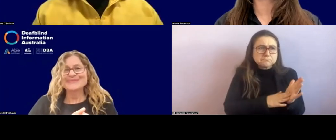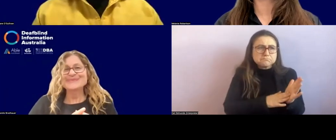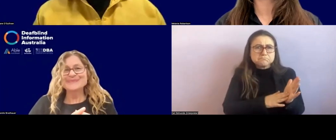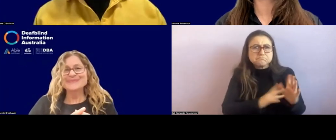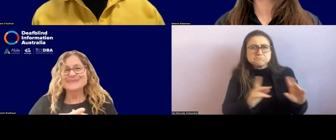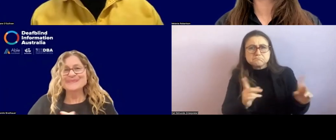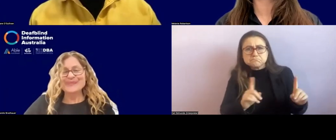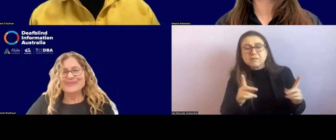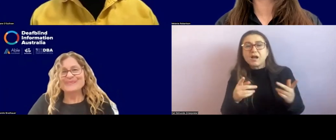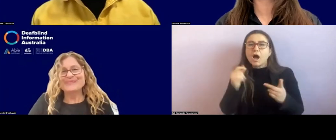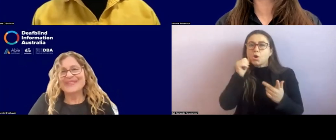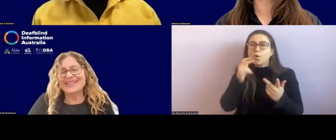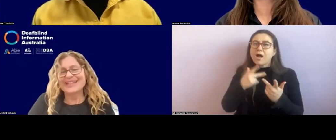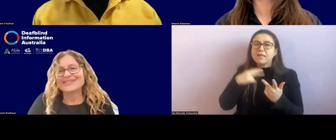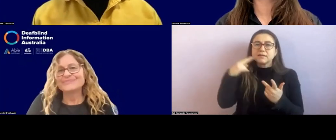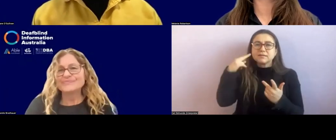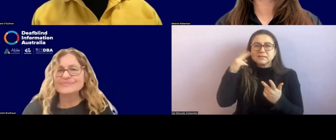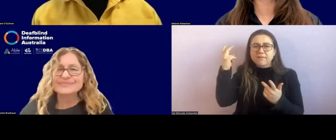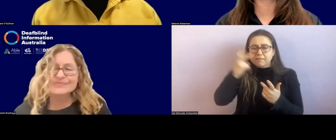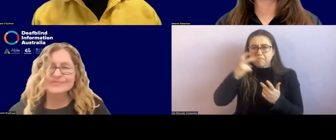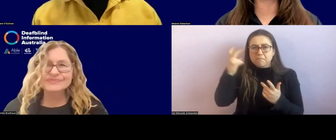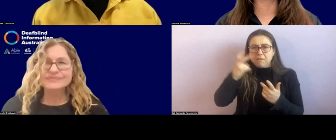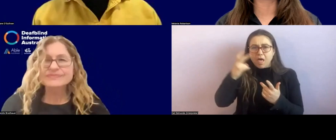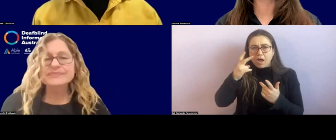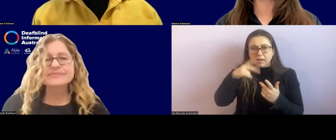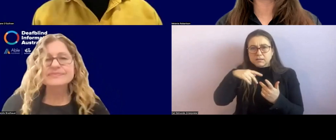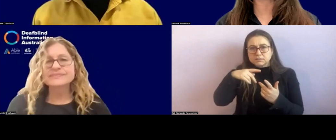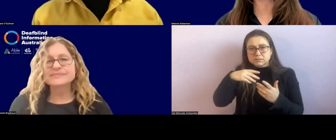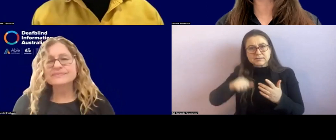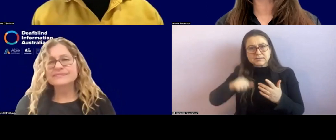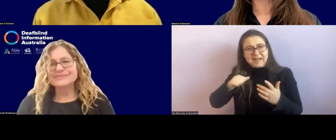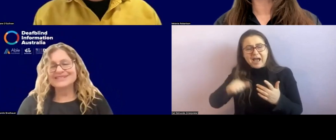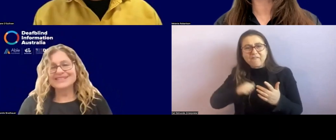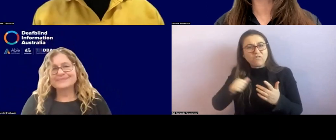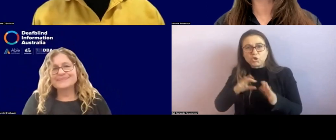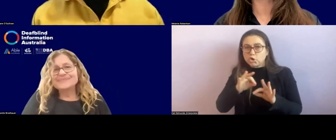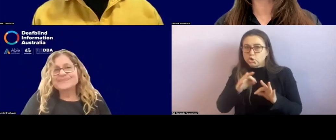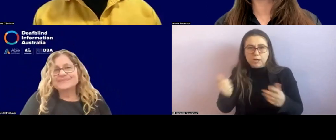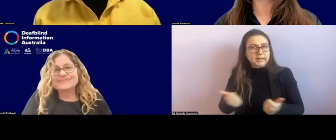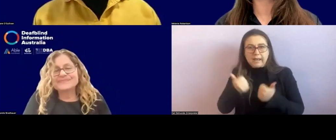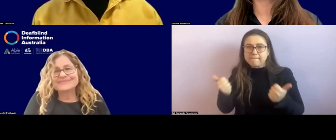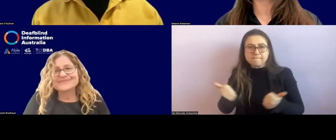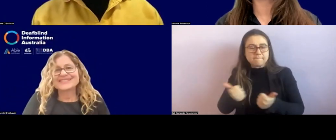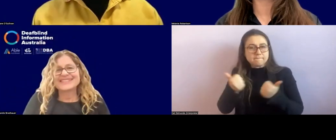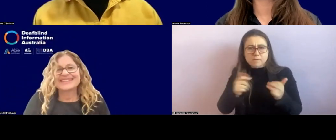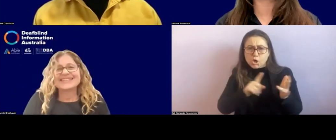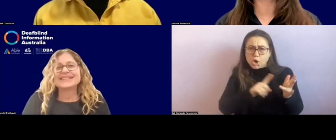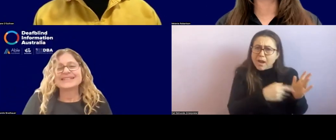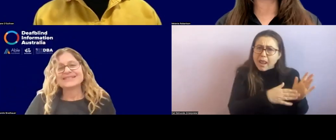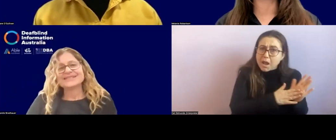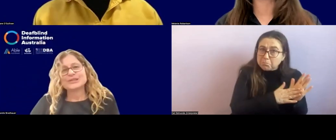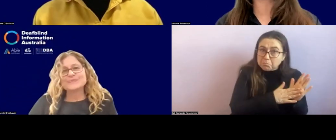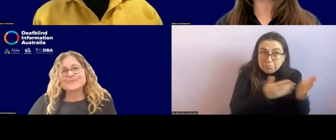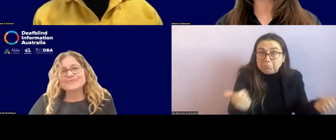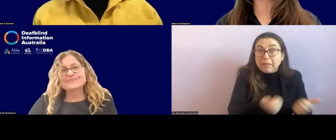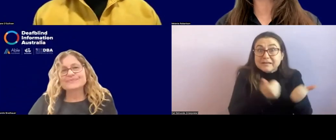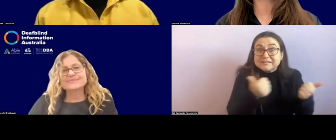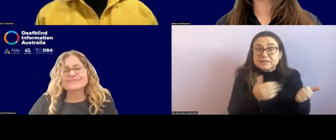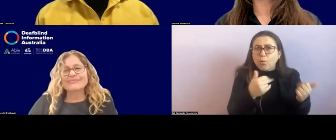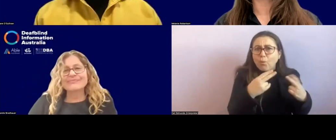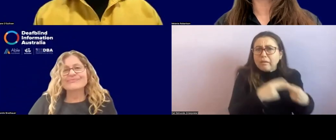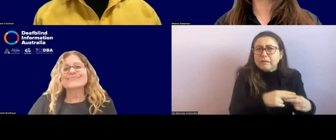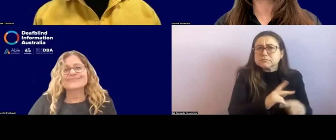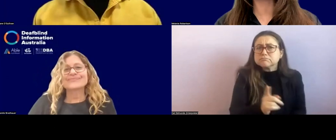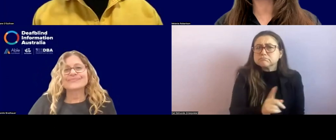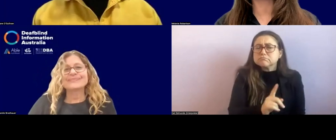other deafblind supporters are in critical, critically short supply. Is this the same, uh, is this true for this space?